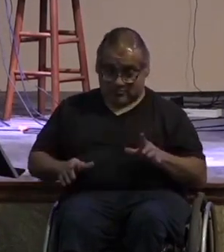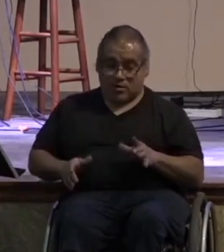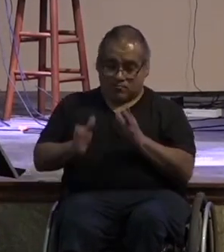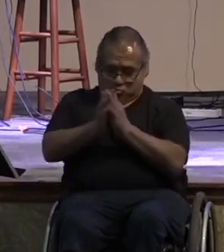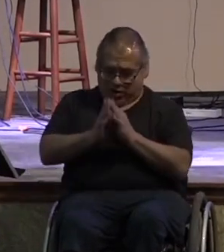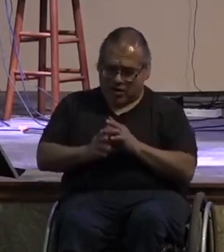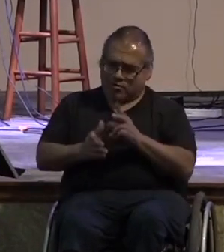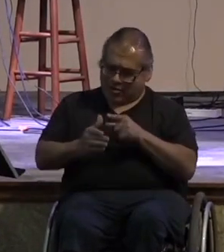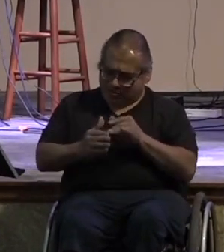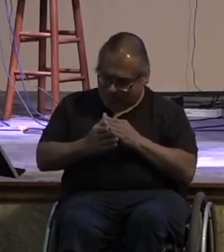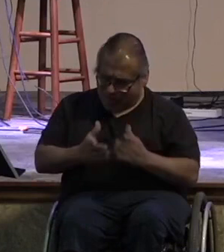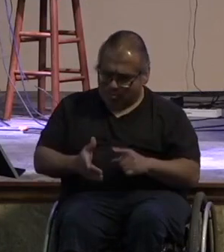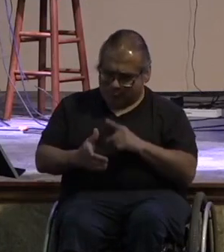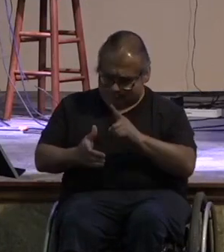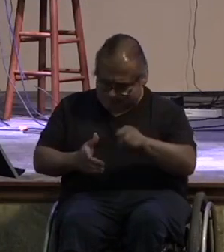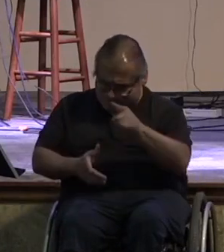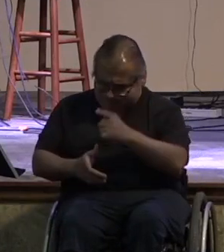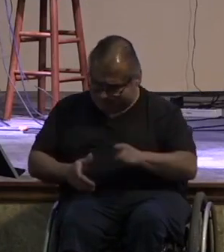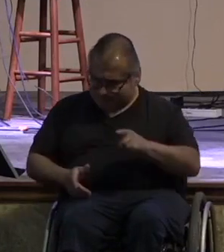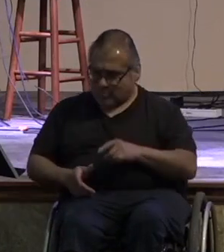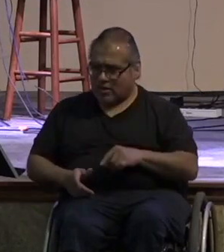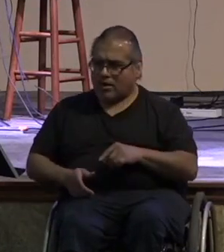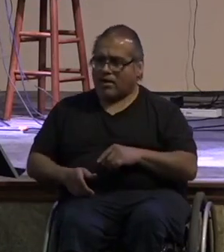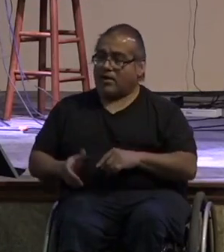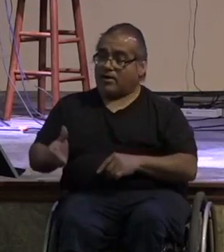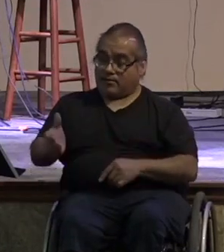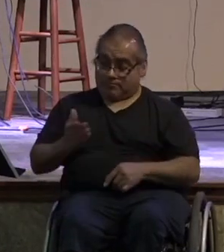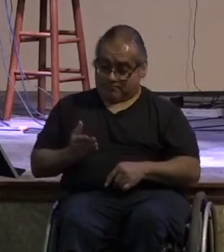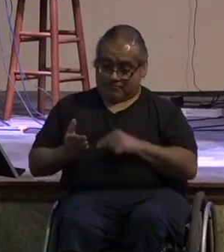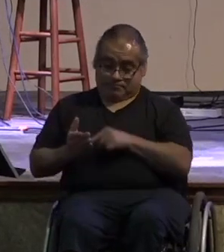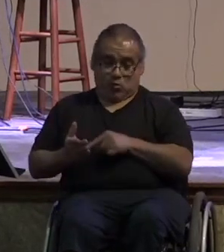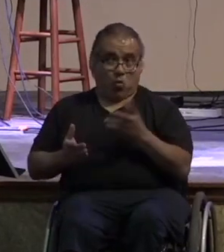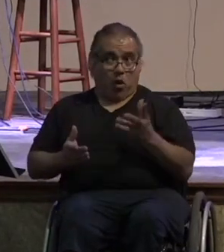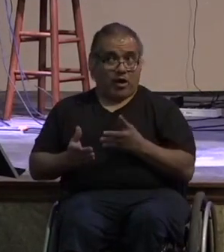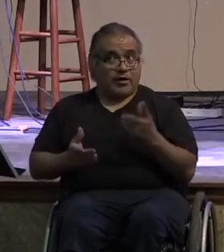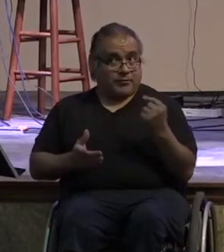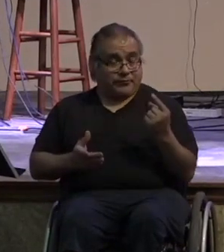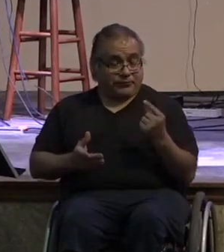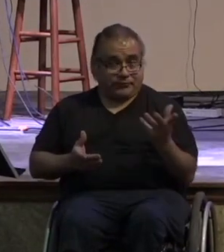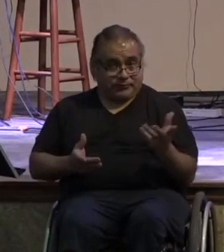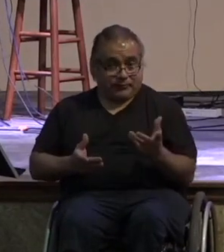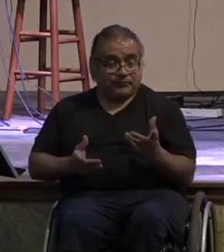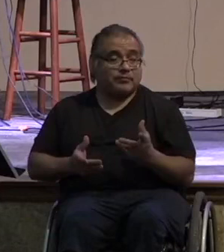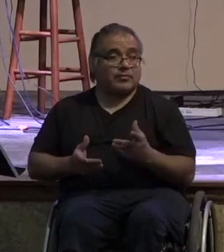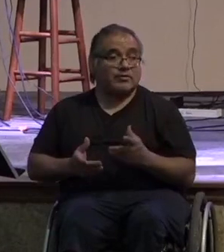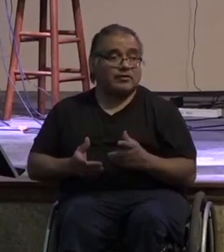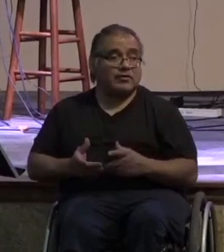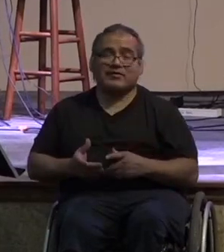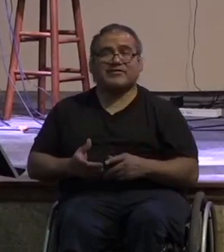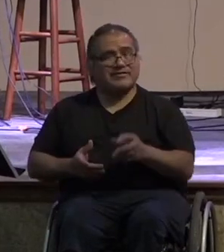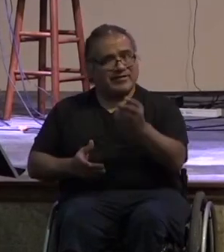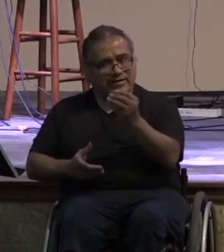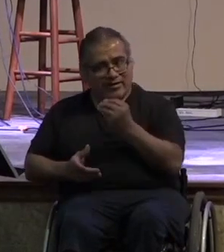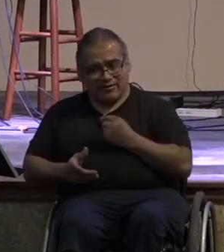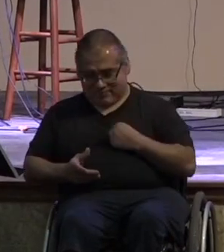this i did that right we're good at that just give me a bill god tell me how much you want from me right that's not what he gives us you know he